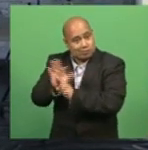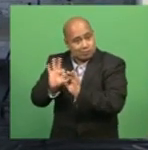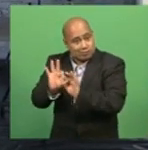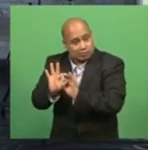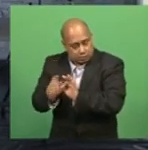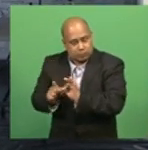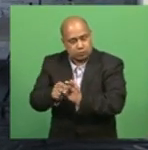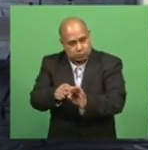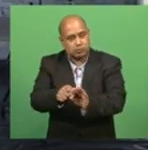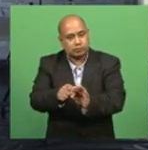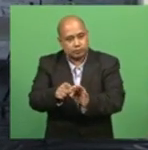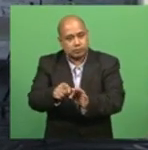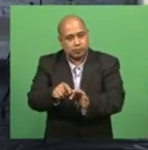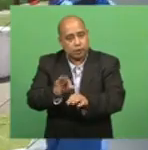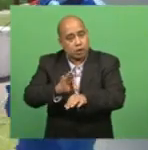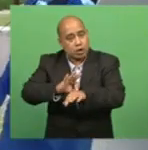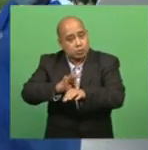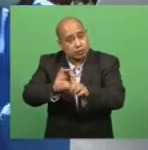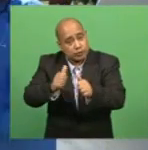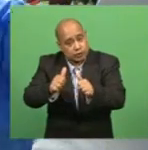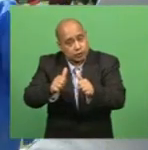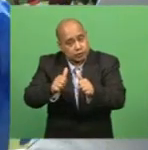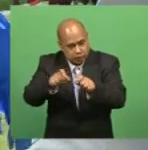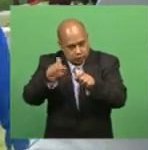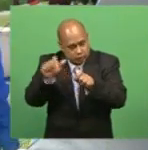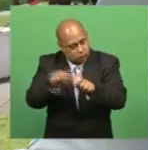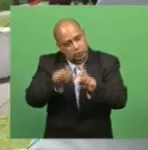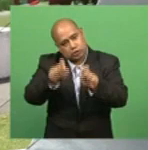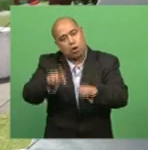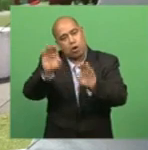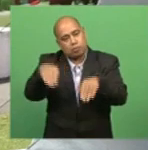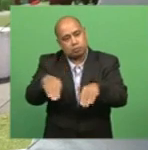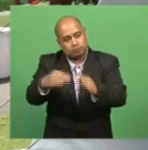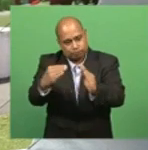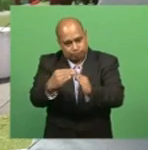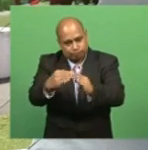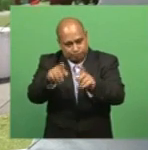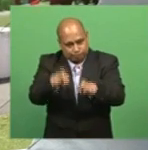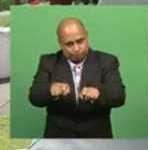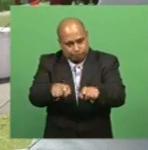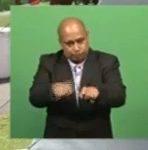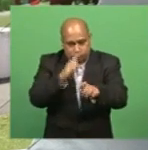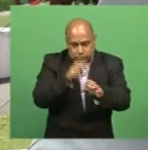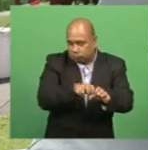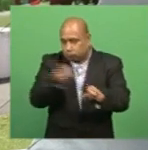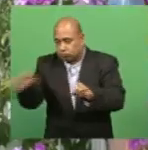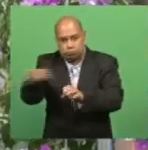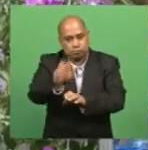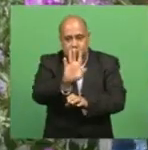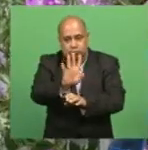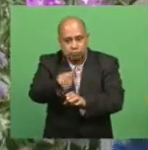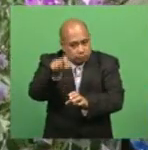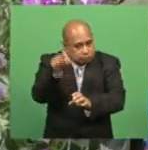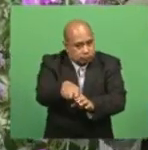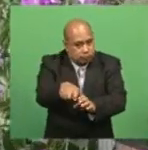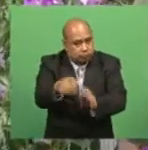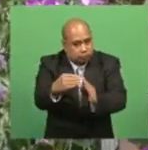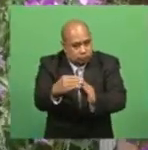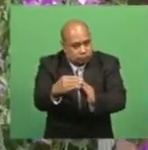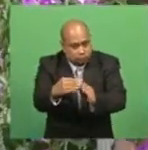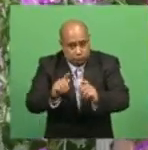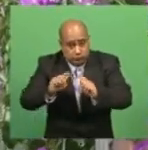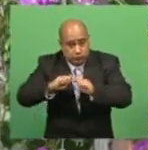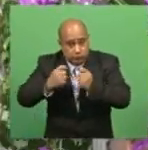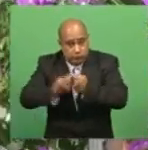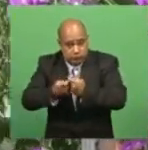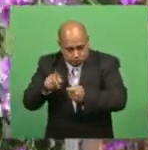but will need to enter home isolation. He adds the health officials will be doing regular checks and the discipline forces will